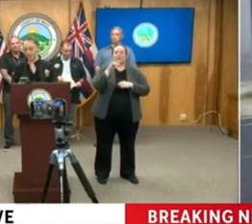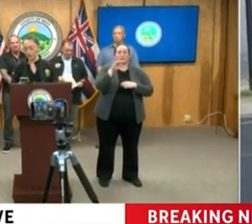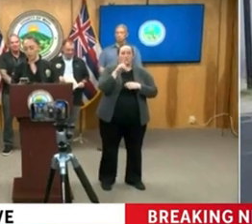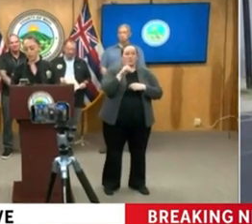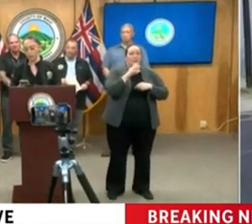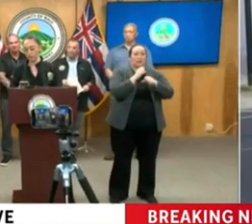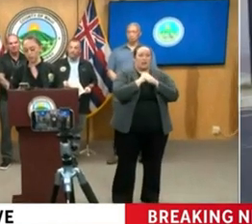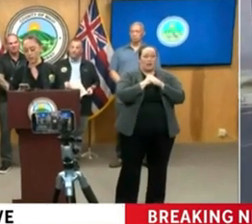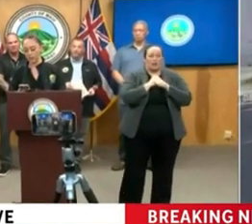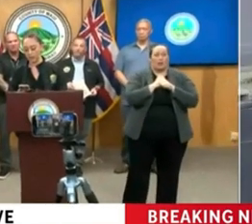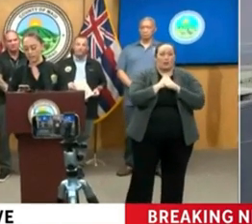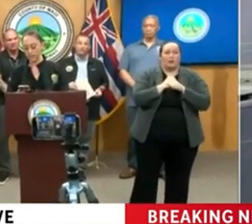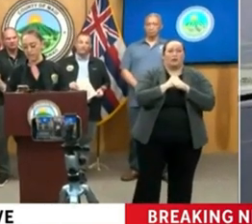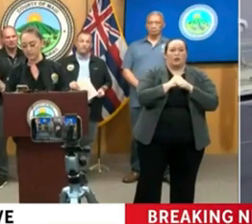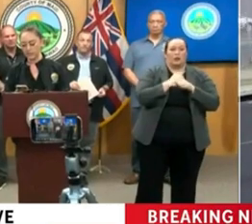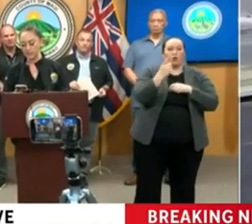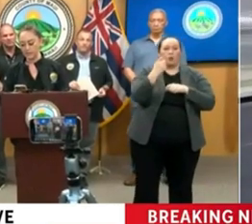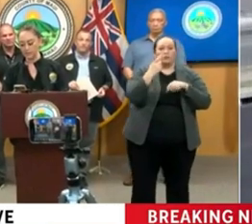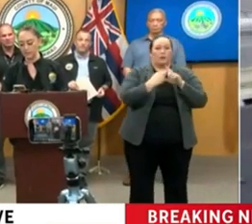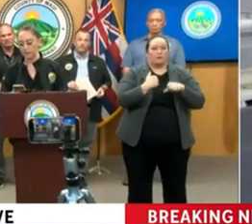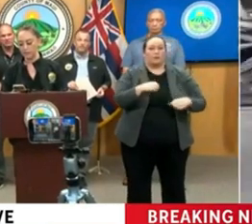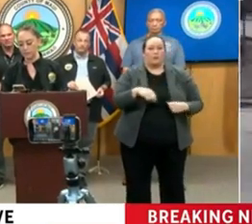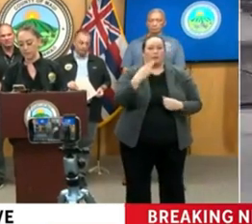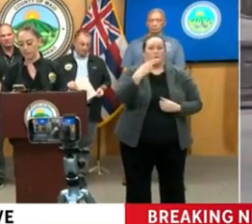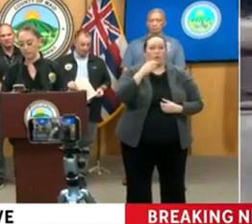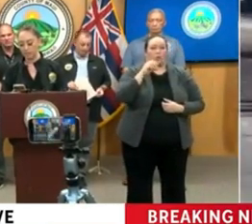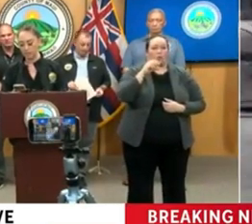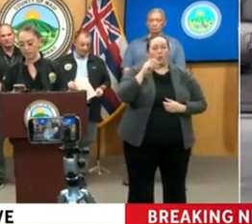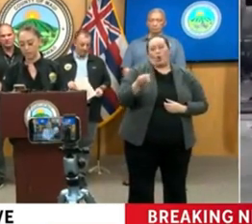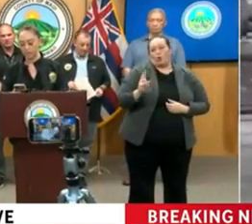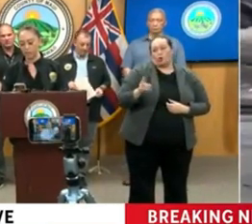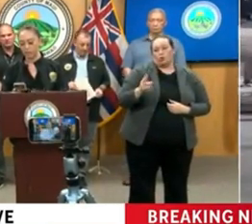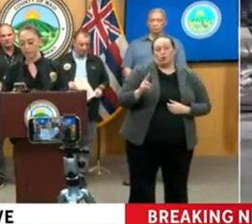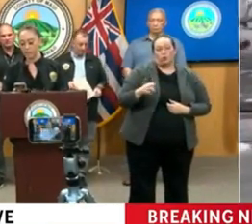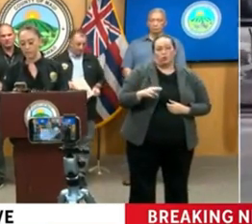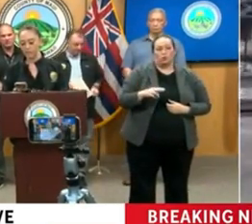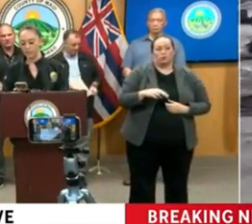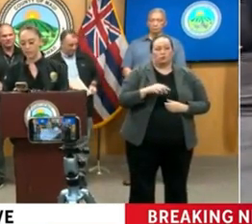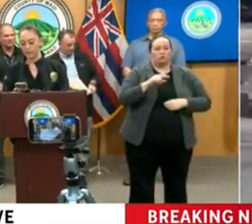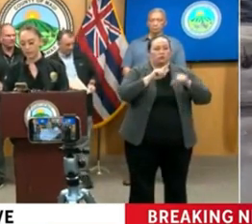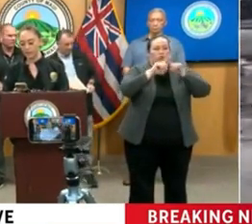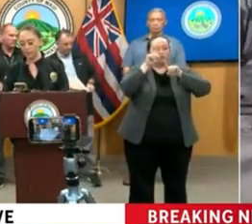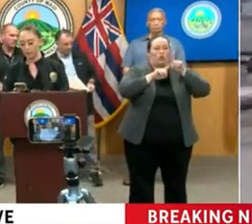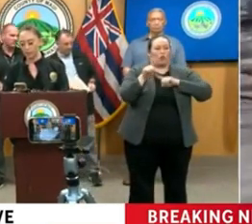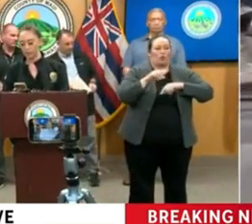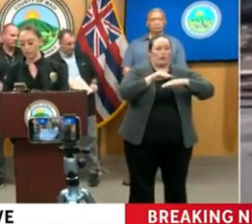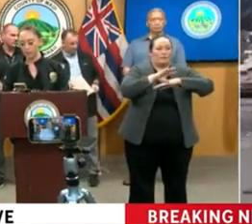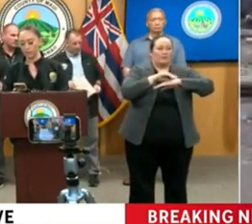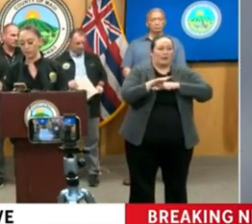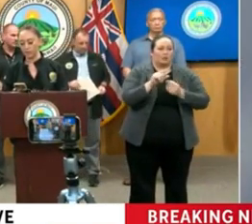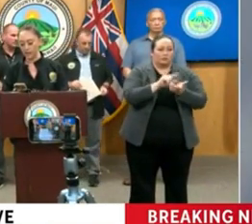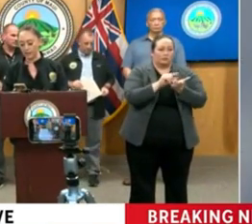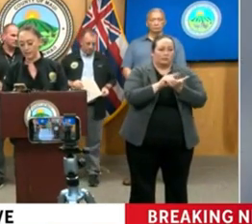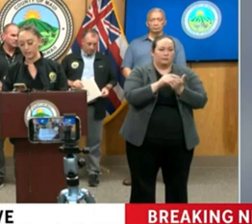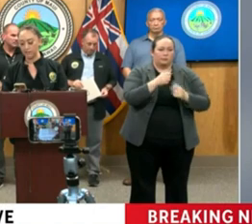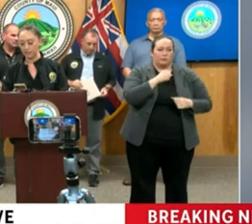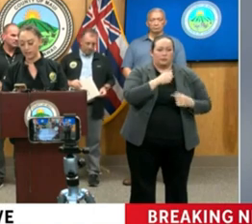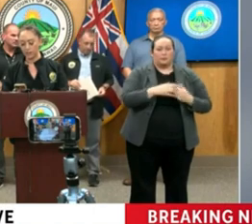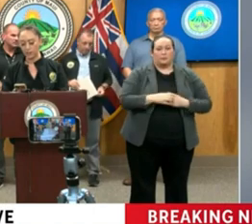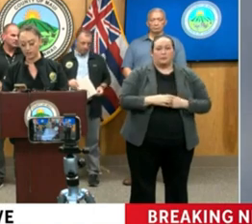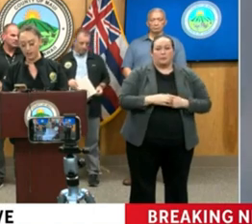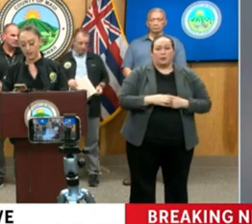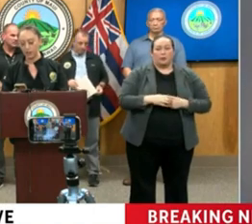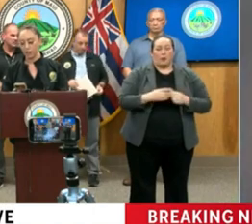in from Honolulu Star Advertisers, Dan Nakasso for the mayor and police chief. Were mandatory evacuation orders ever issued for Lahaina?